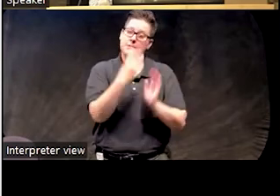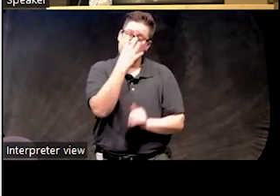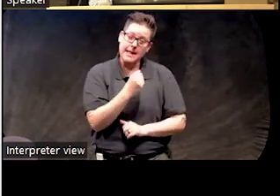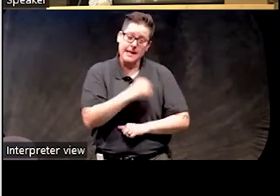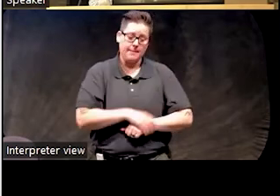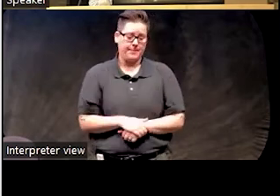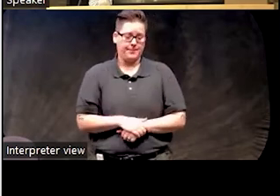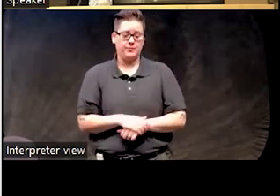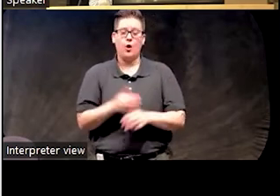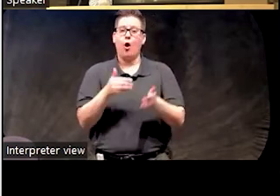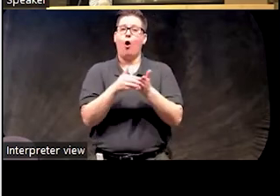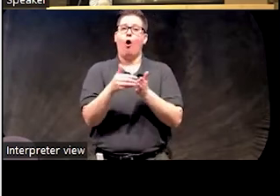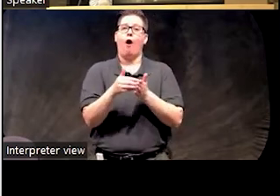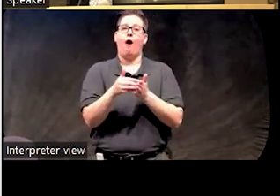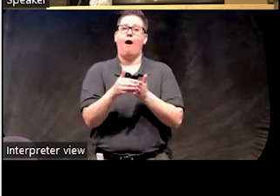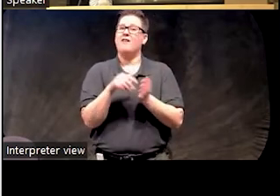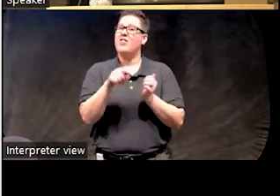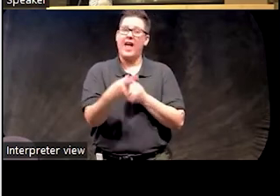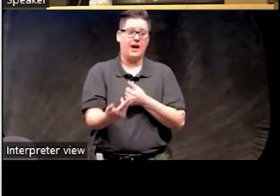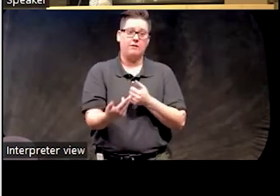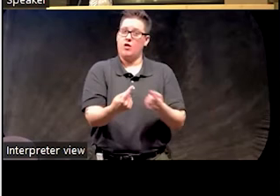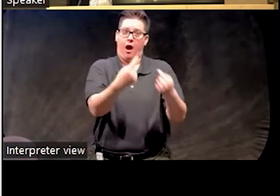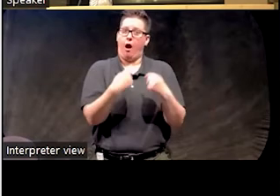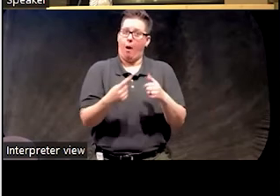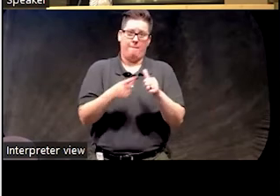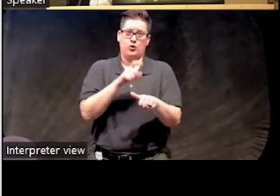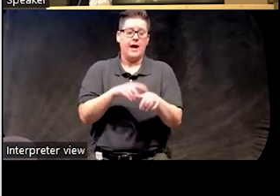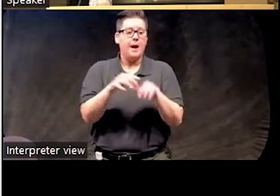right at the intake, often decreases their anxiety when they learn that.